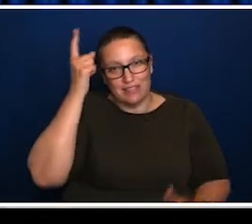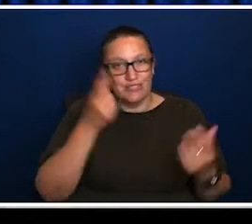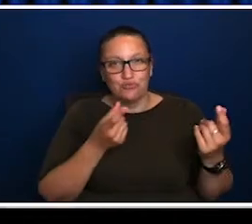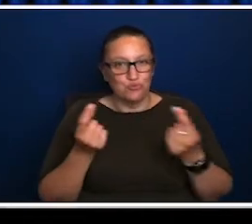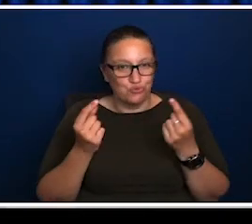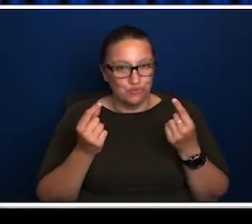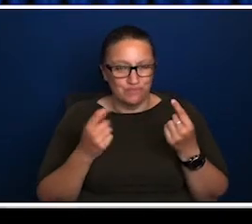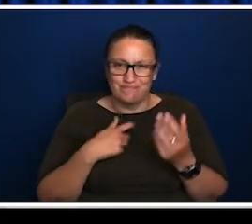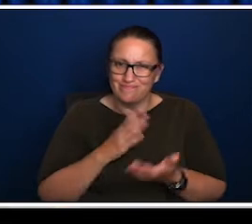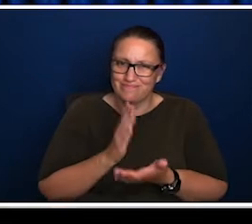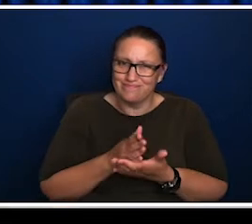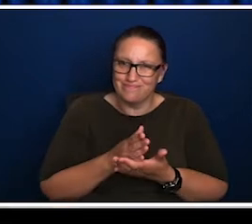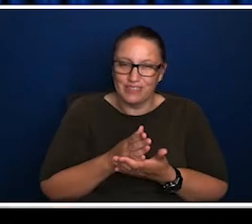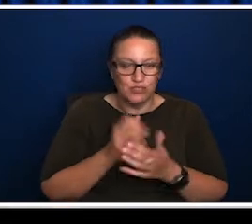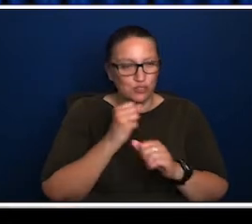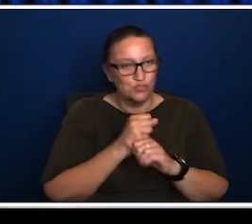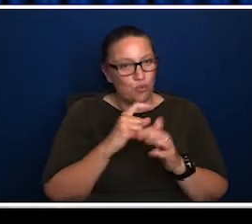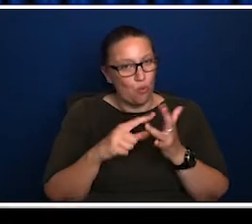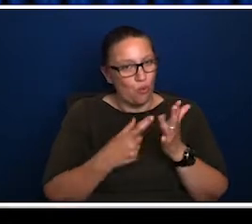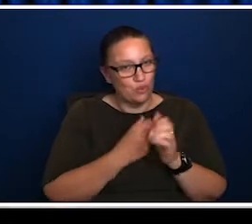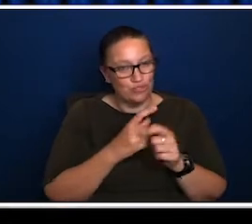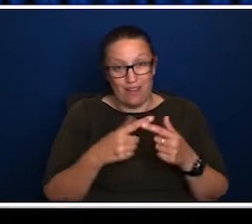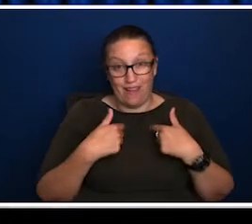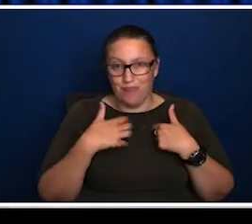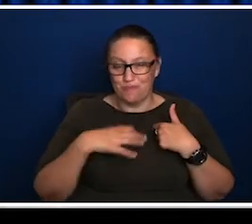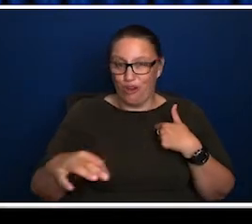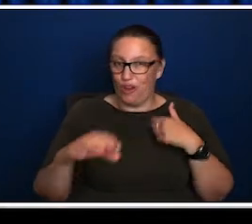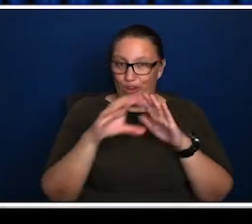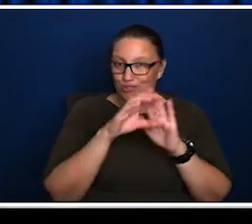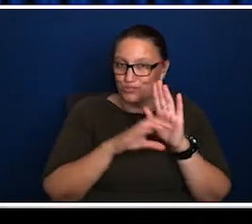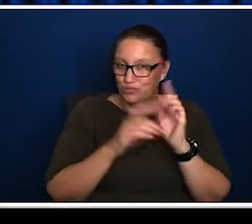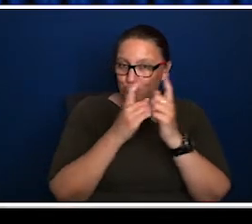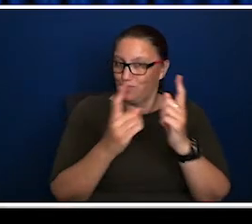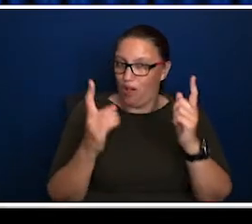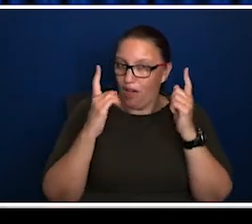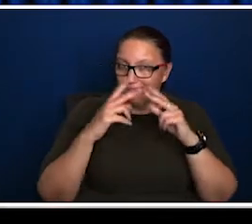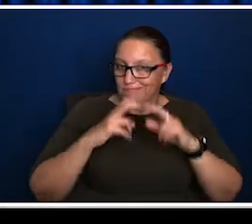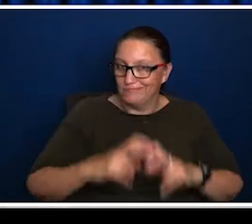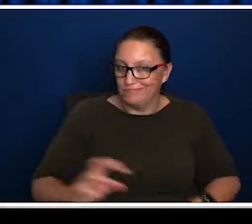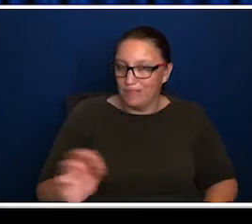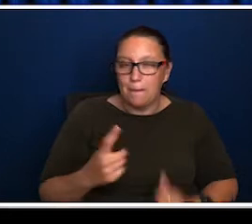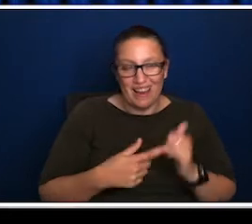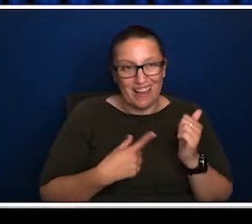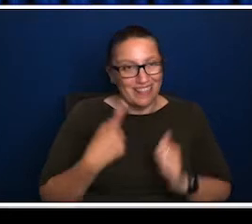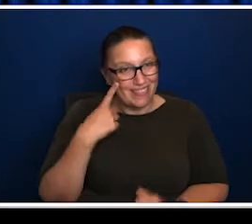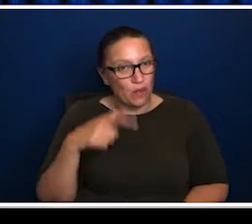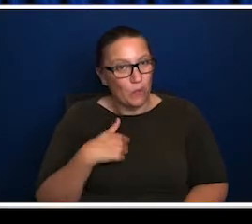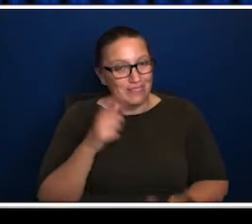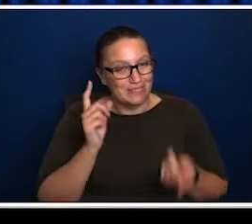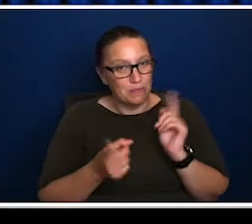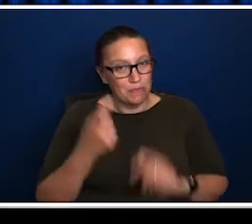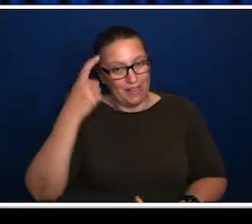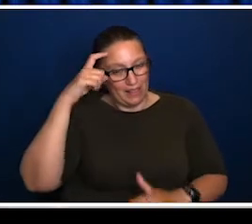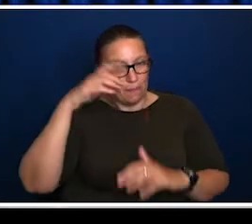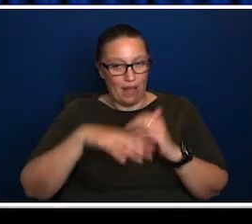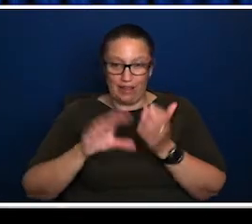the things that arts and creativity do. In terms of that recognition, George, I might throw to you, I'm no constitutional scholar, but I do